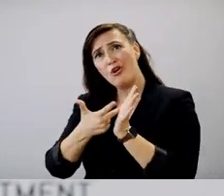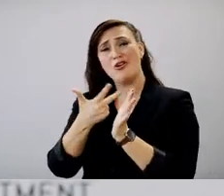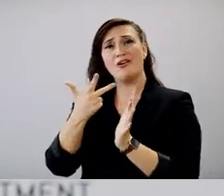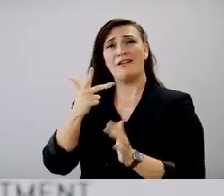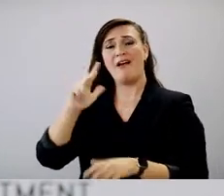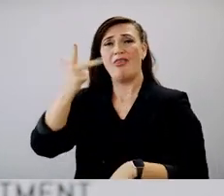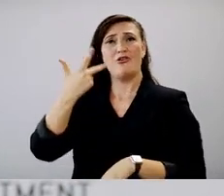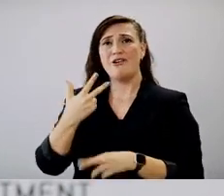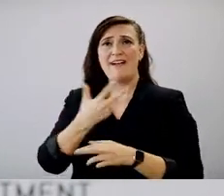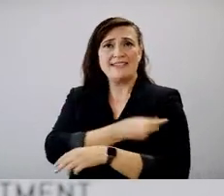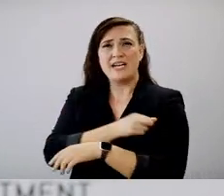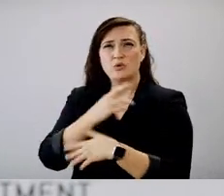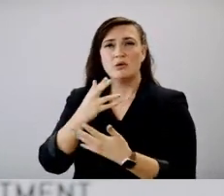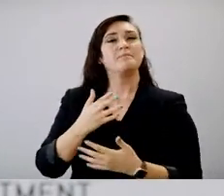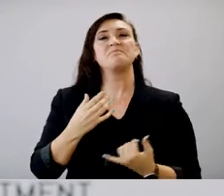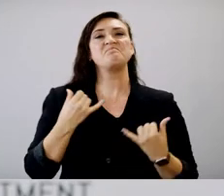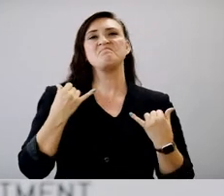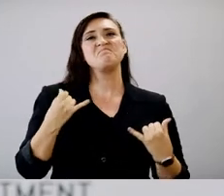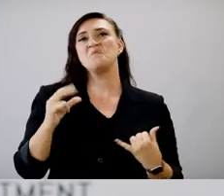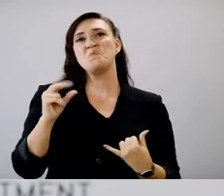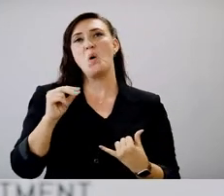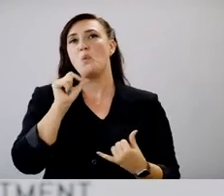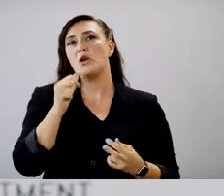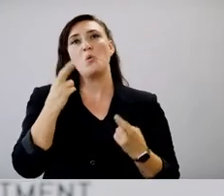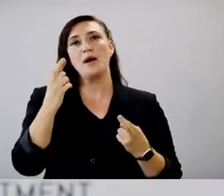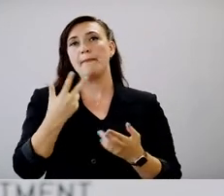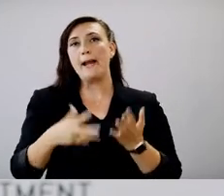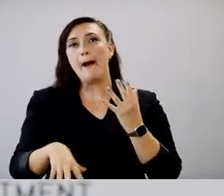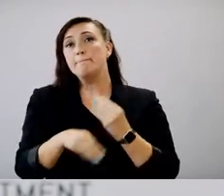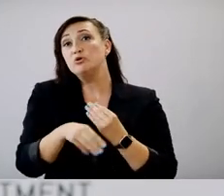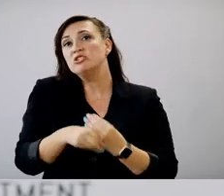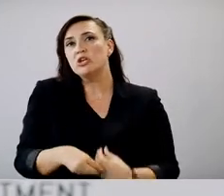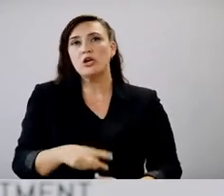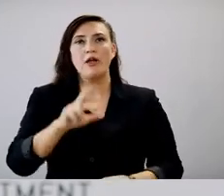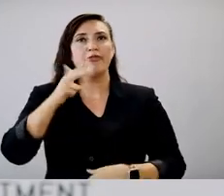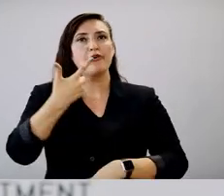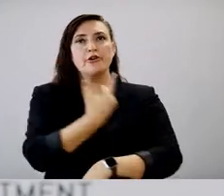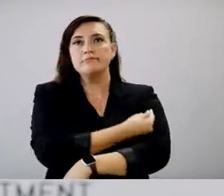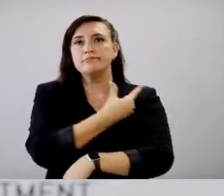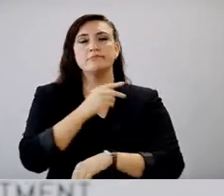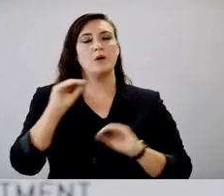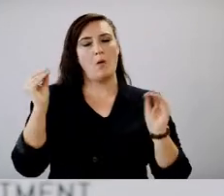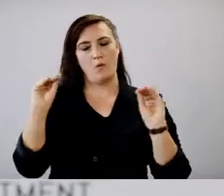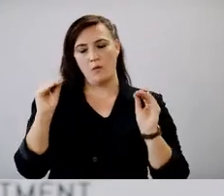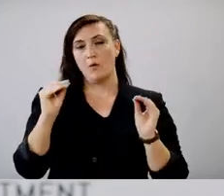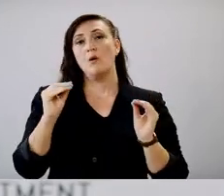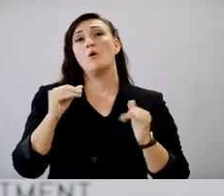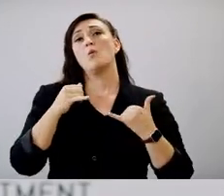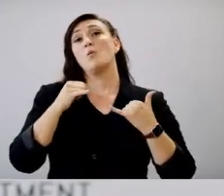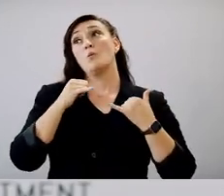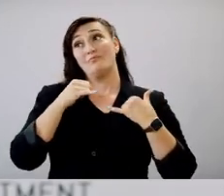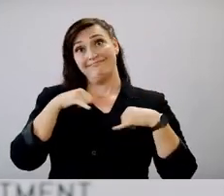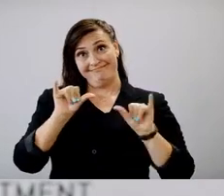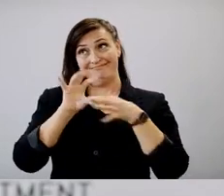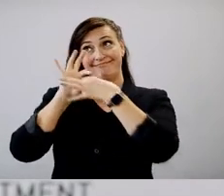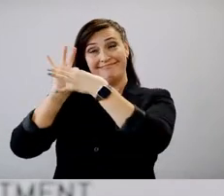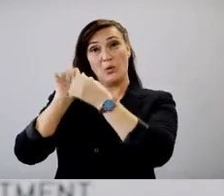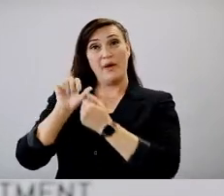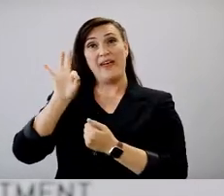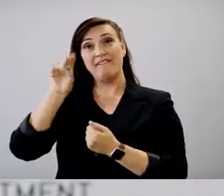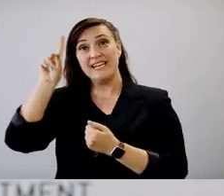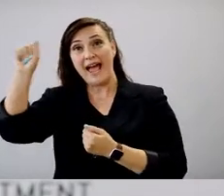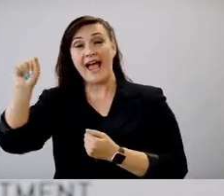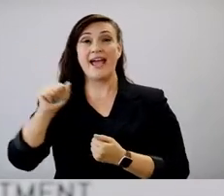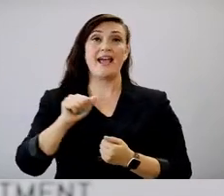No, so we don't recommend right now getting a third or a booster dose at this time. We continue to work with our federal partners and the drug